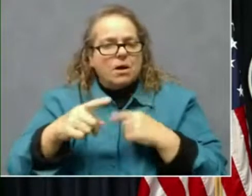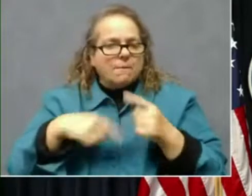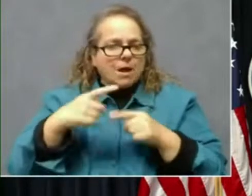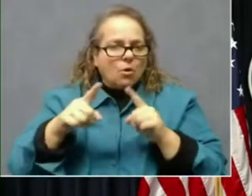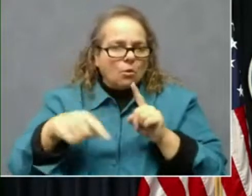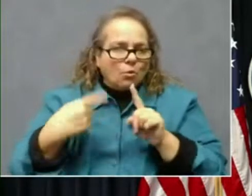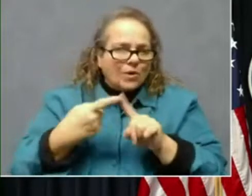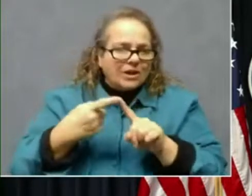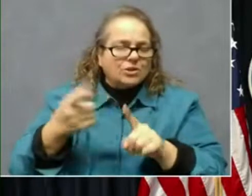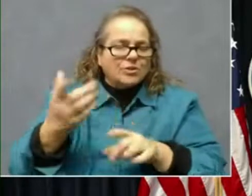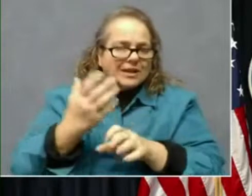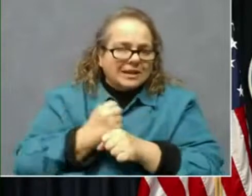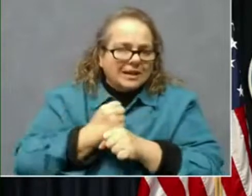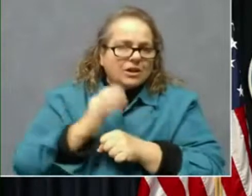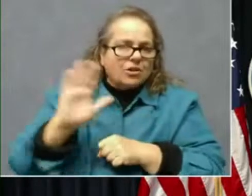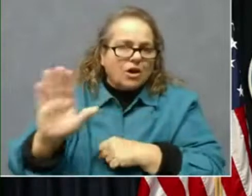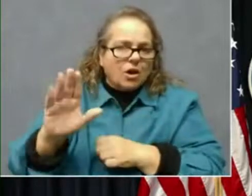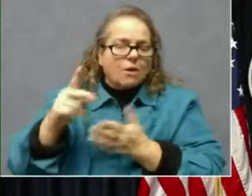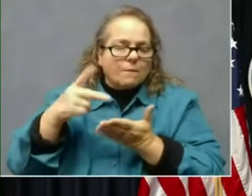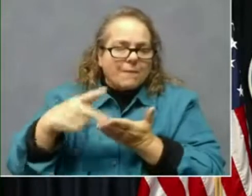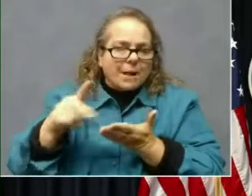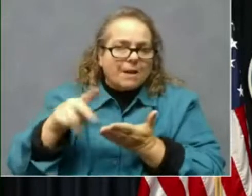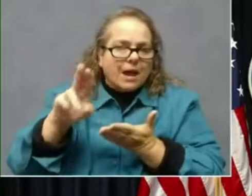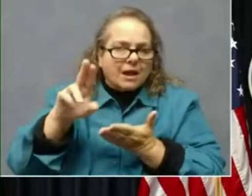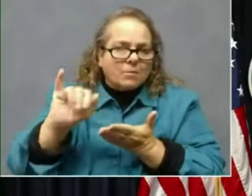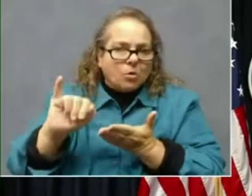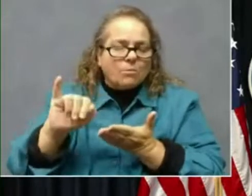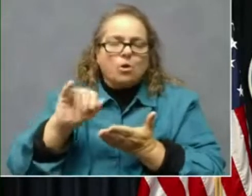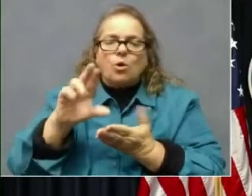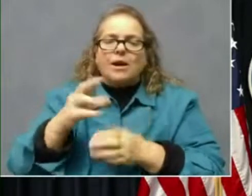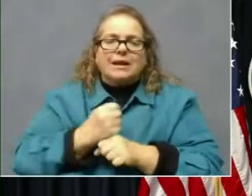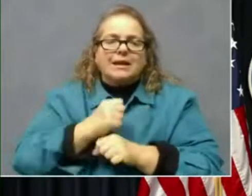receive their payments or get some answers?